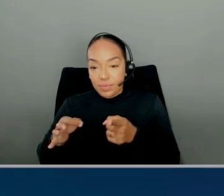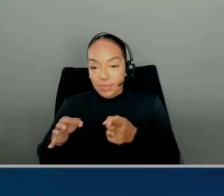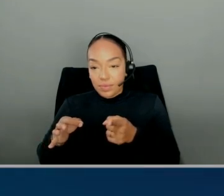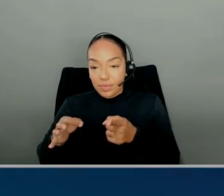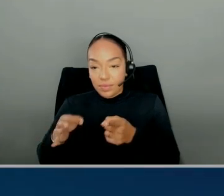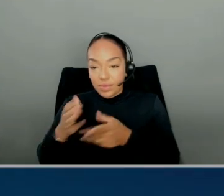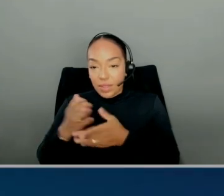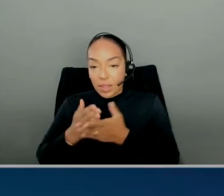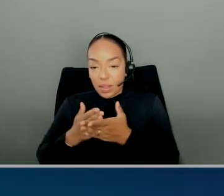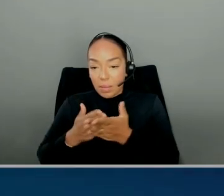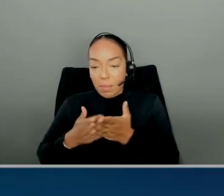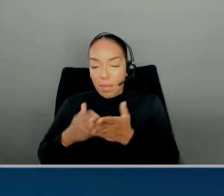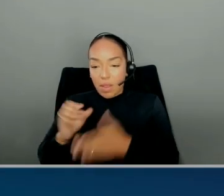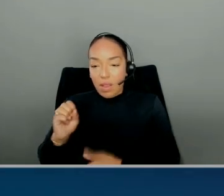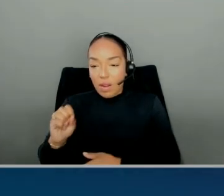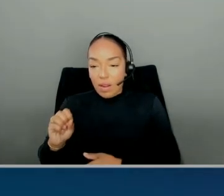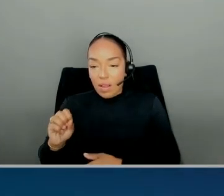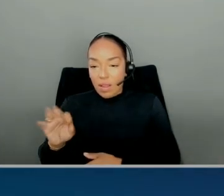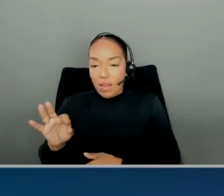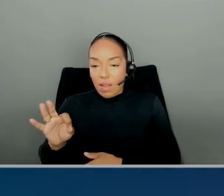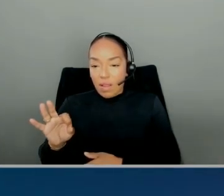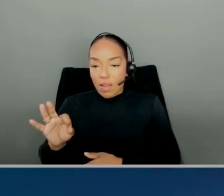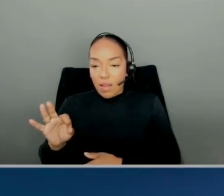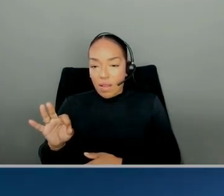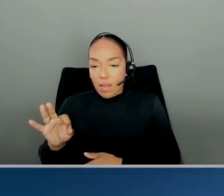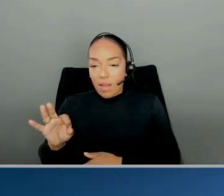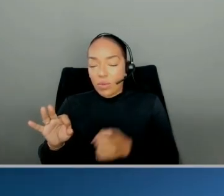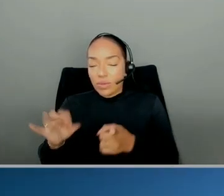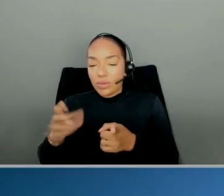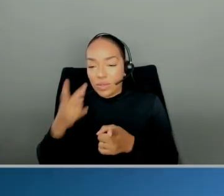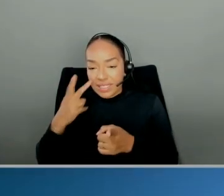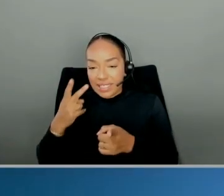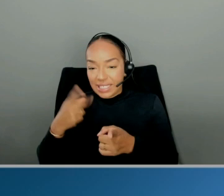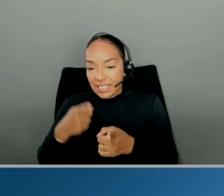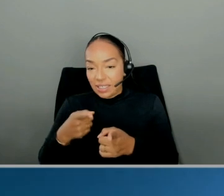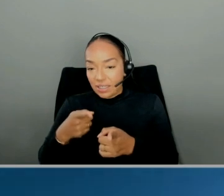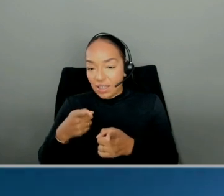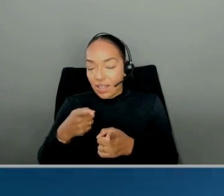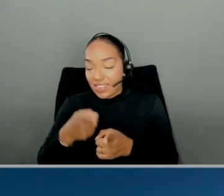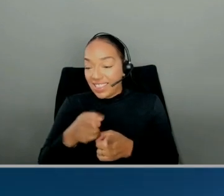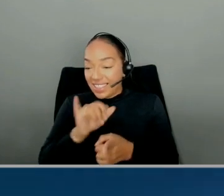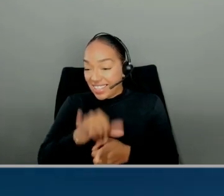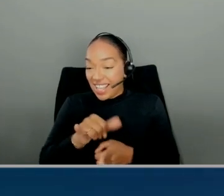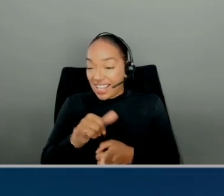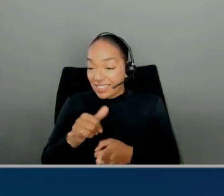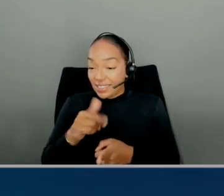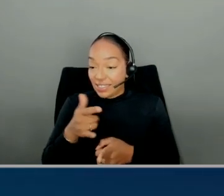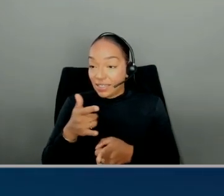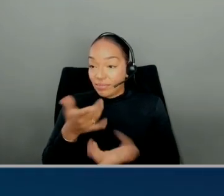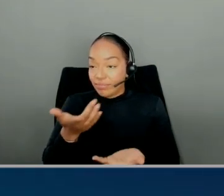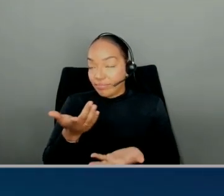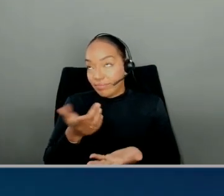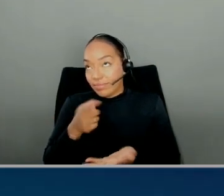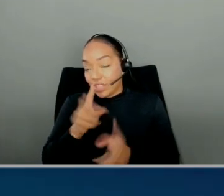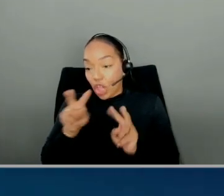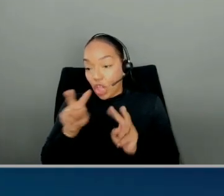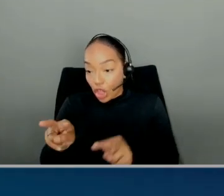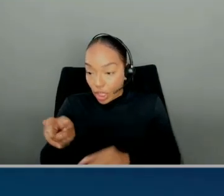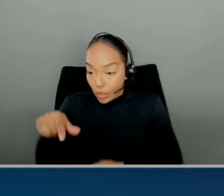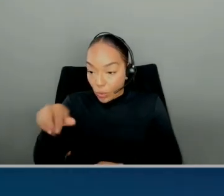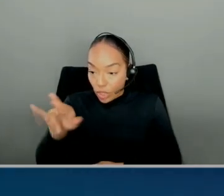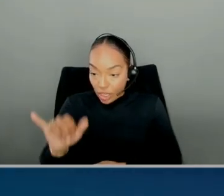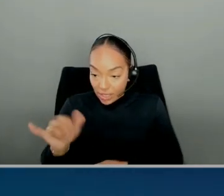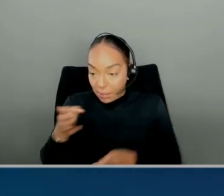here, right? Wow. So... And so what it does is it looks at the query plan. It generates the more